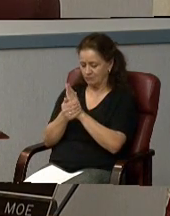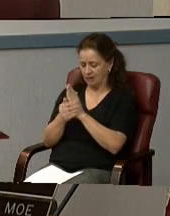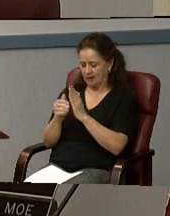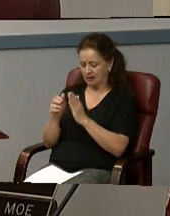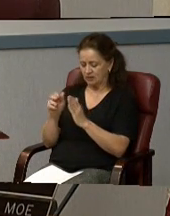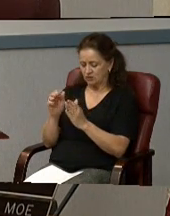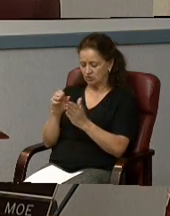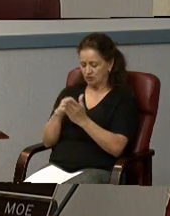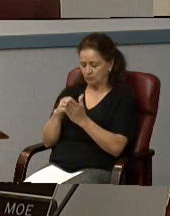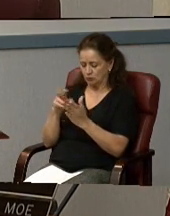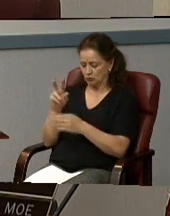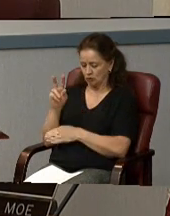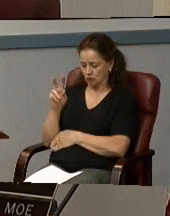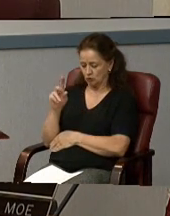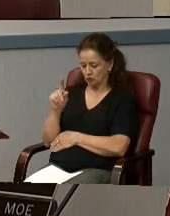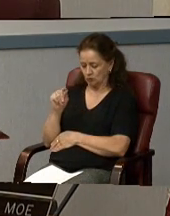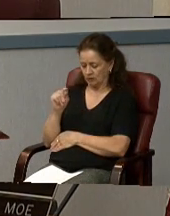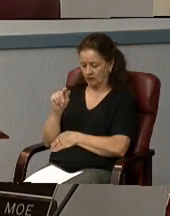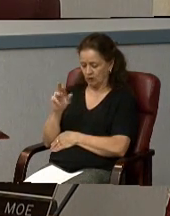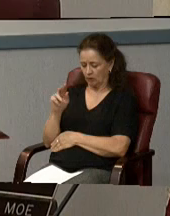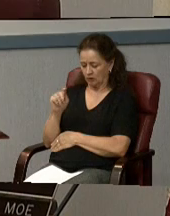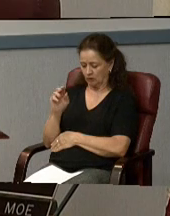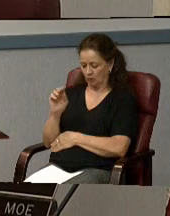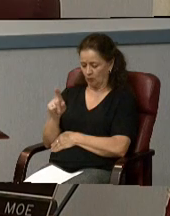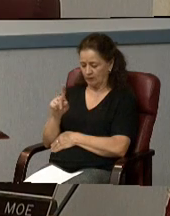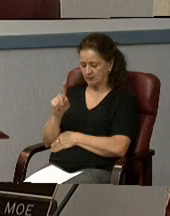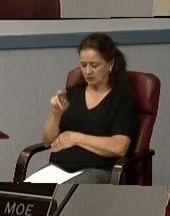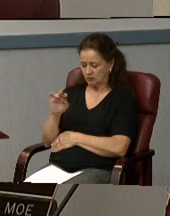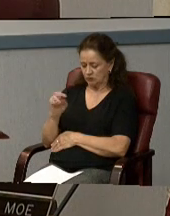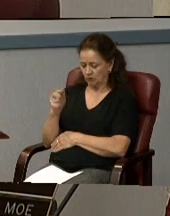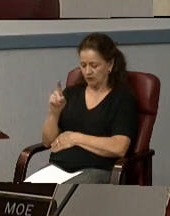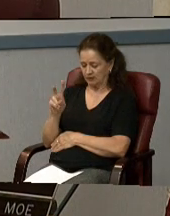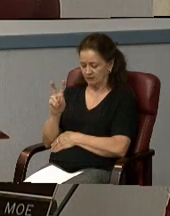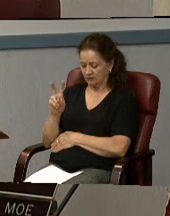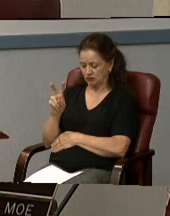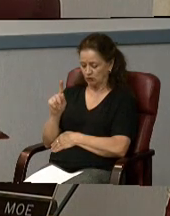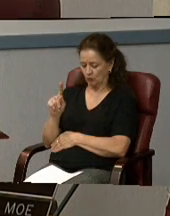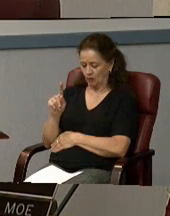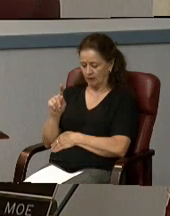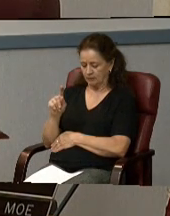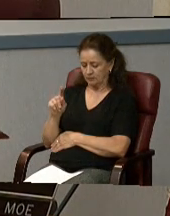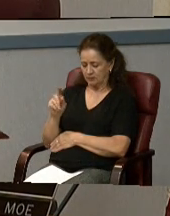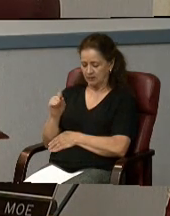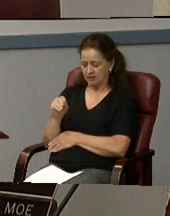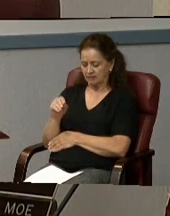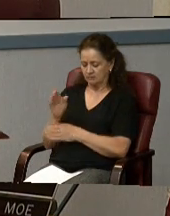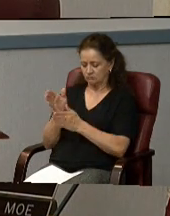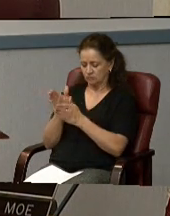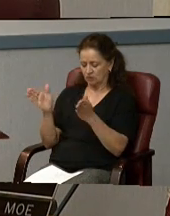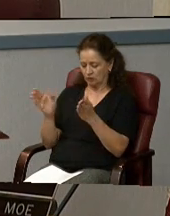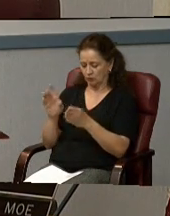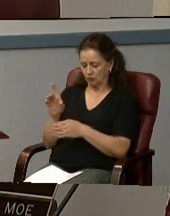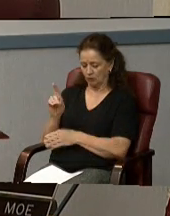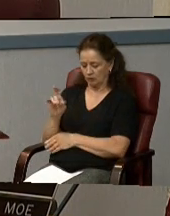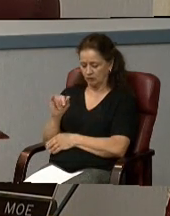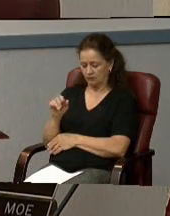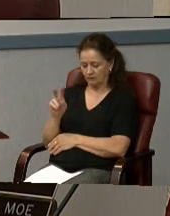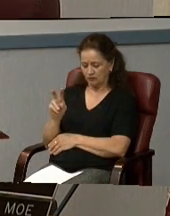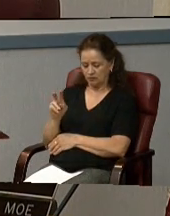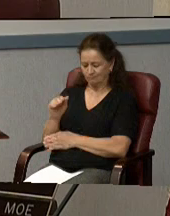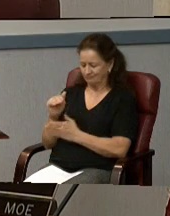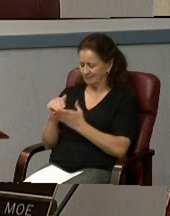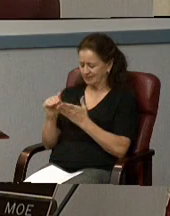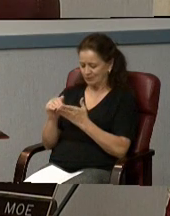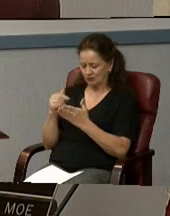and Subdivision, Article 1, Zoning Division 1 and General Division, excuse me,